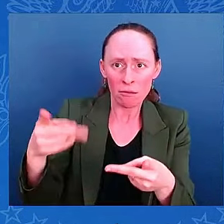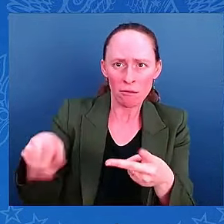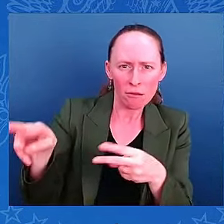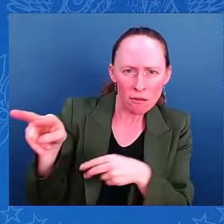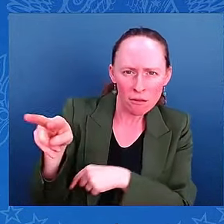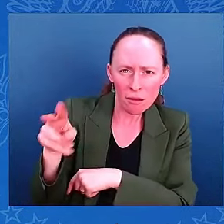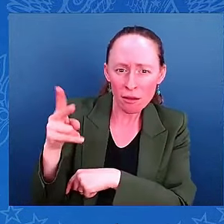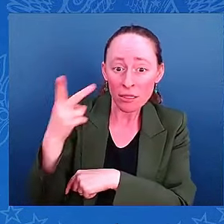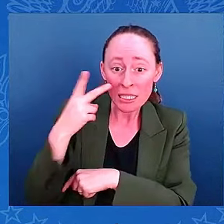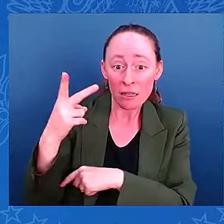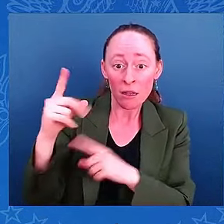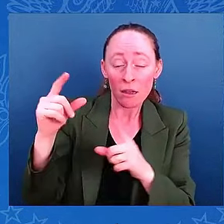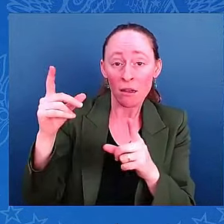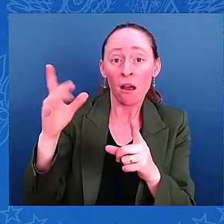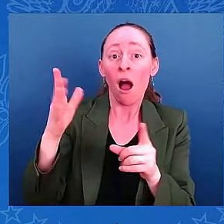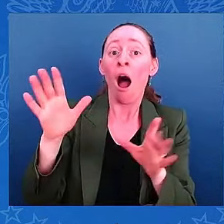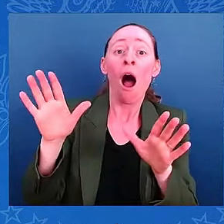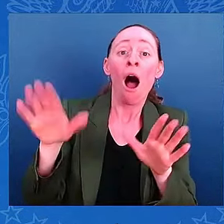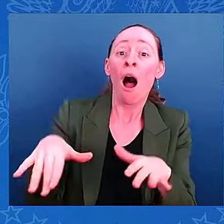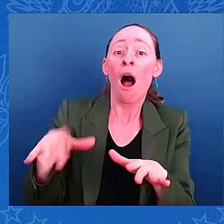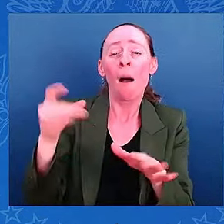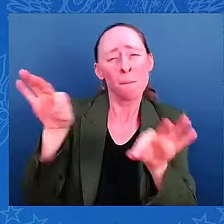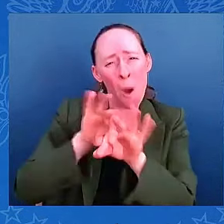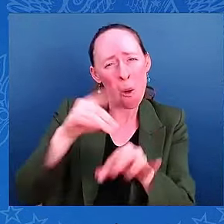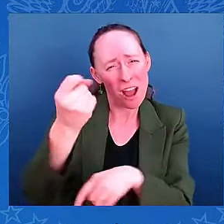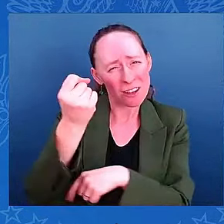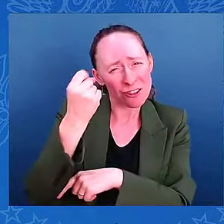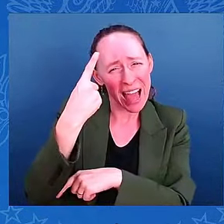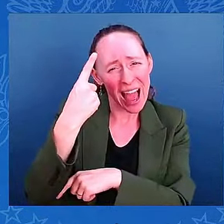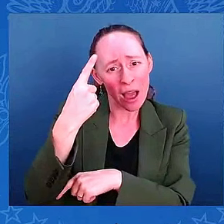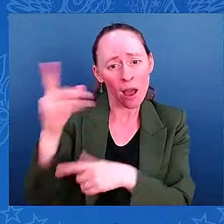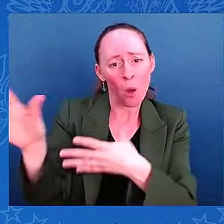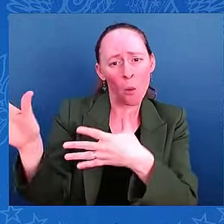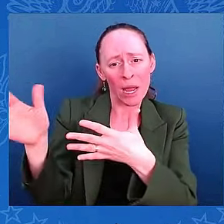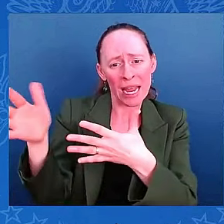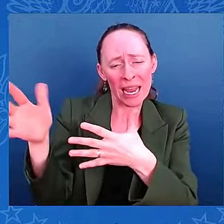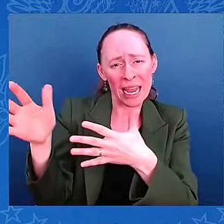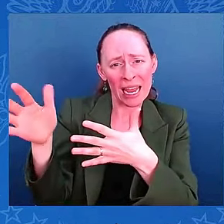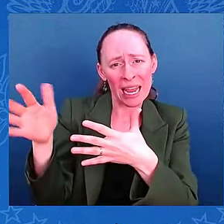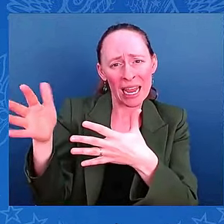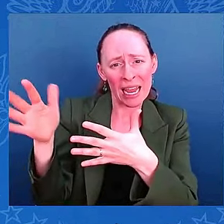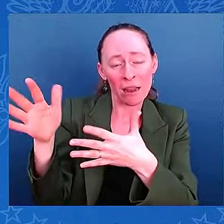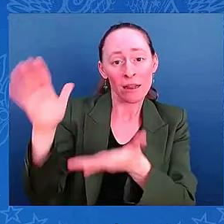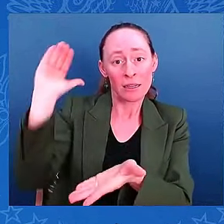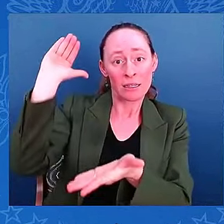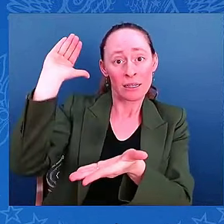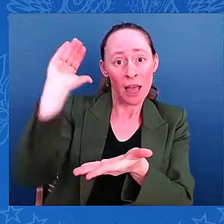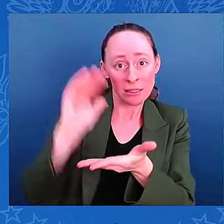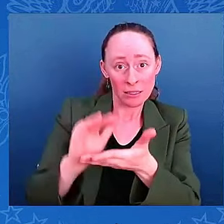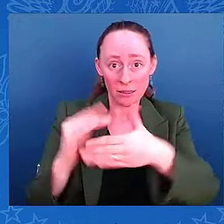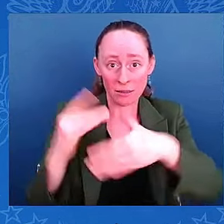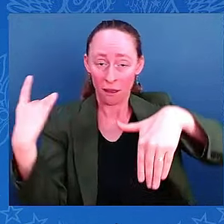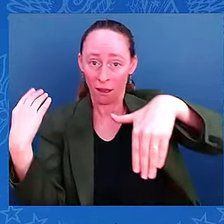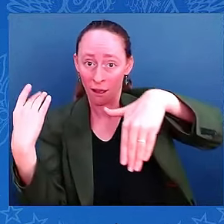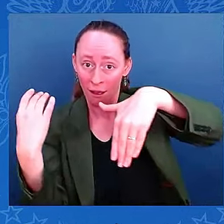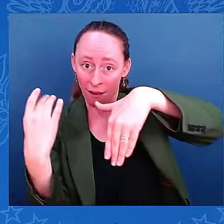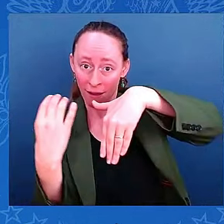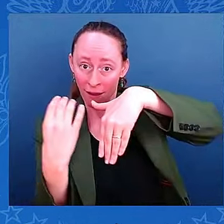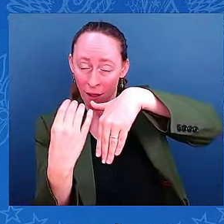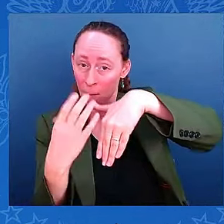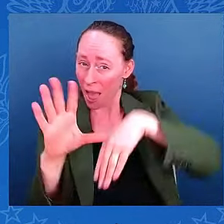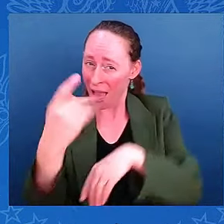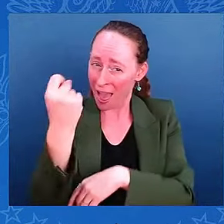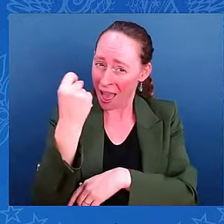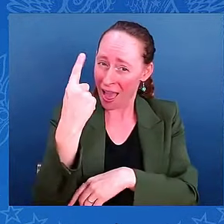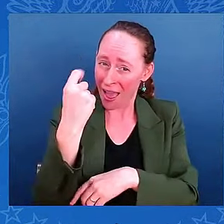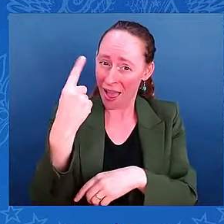decrease somewhat near landfall, we really try to avoid words like weaken. It really gives a false sense of security to the